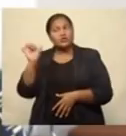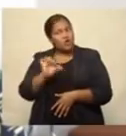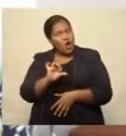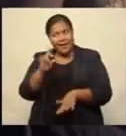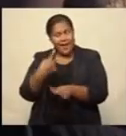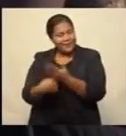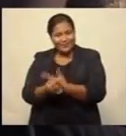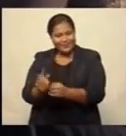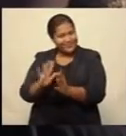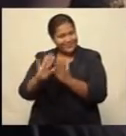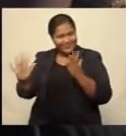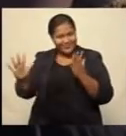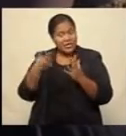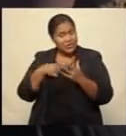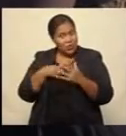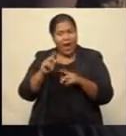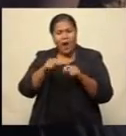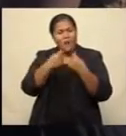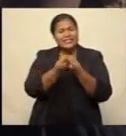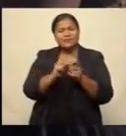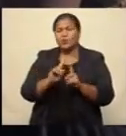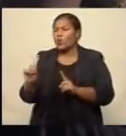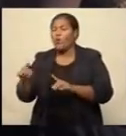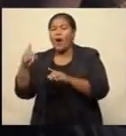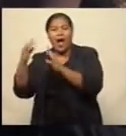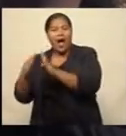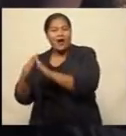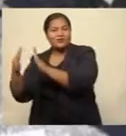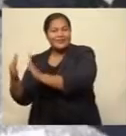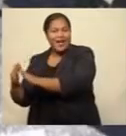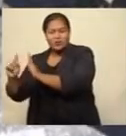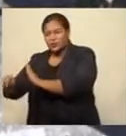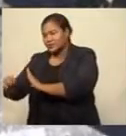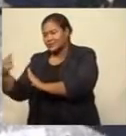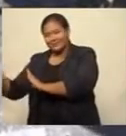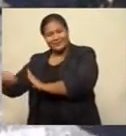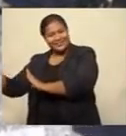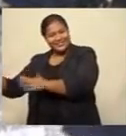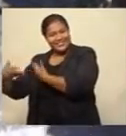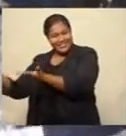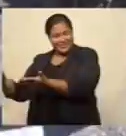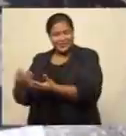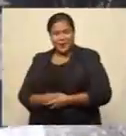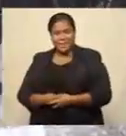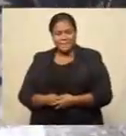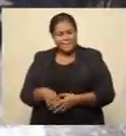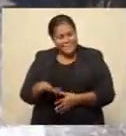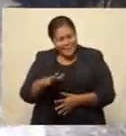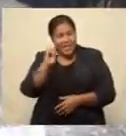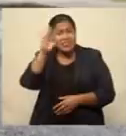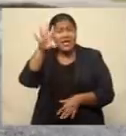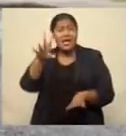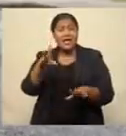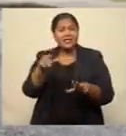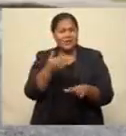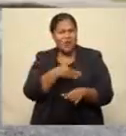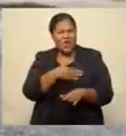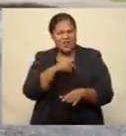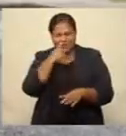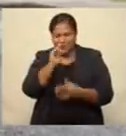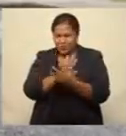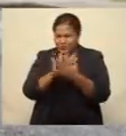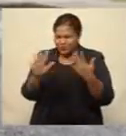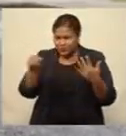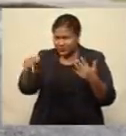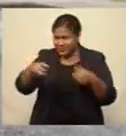and our teams will be delivering food on a door-to-door basis. At around 10 a.m., people were lining up along the